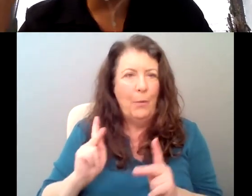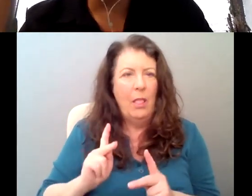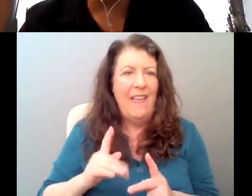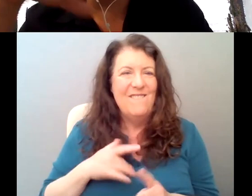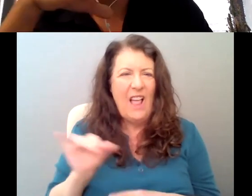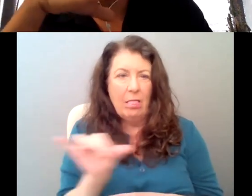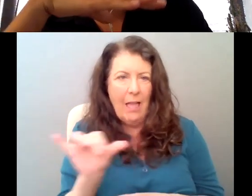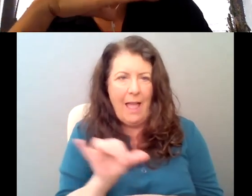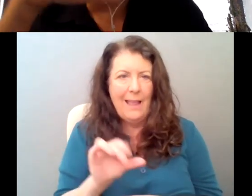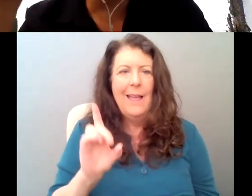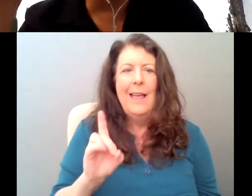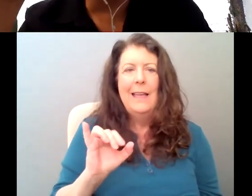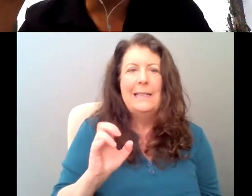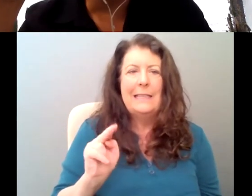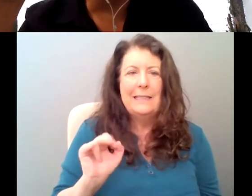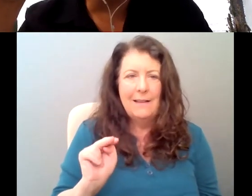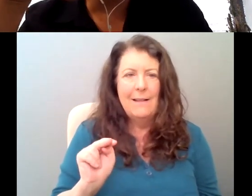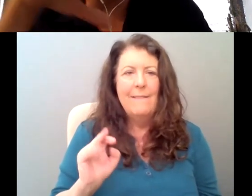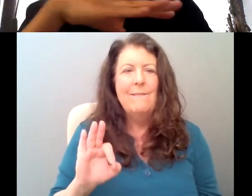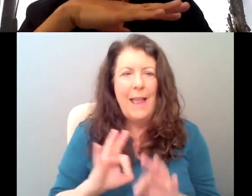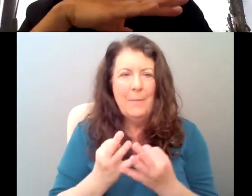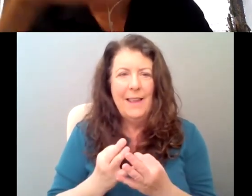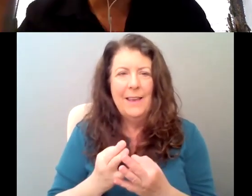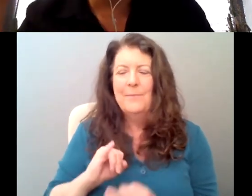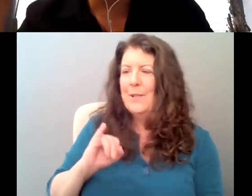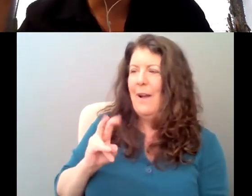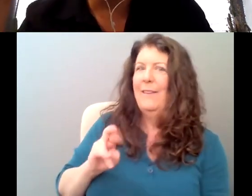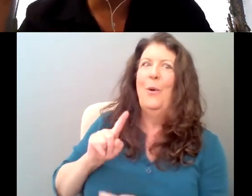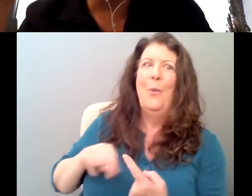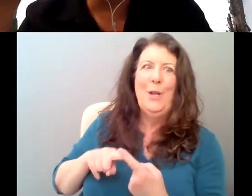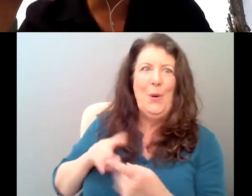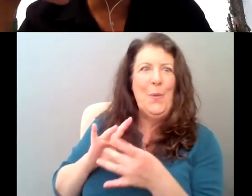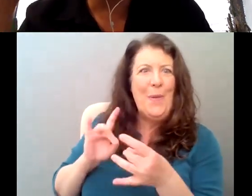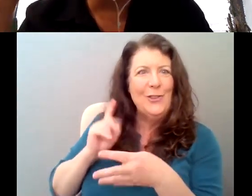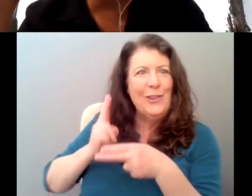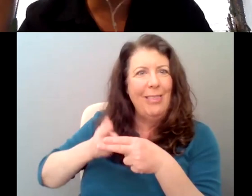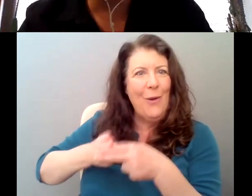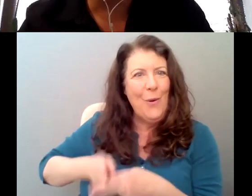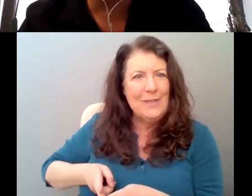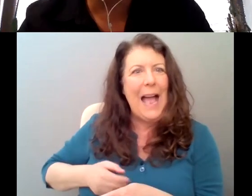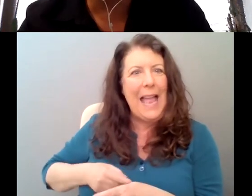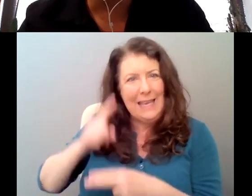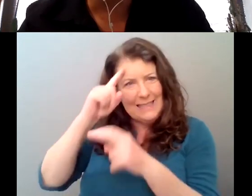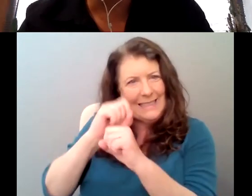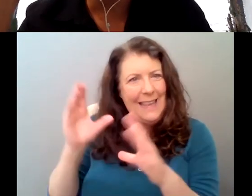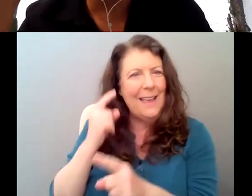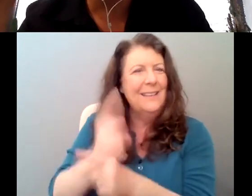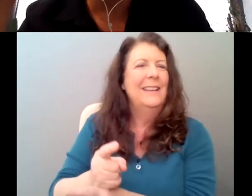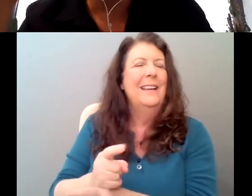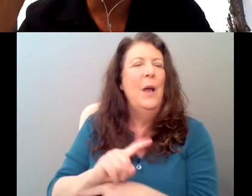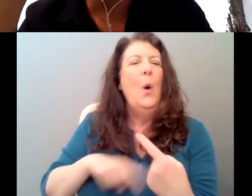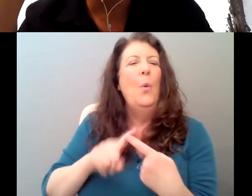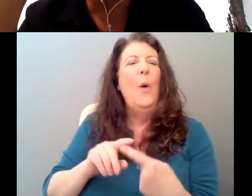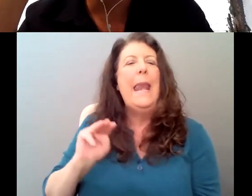Wow. think, I think when you mentioned all those, I can totally see it. Right. It's like when M night said that, that like